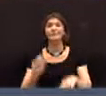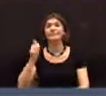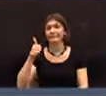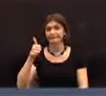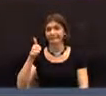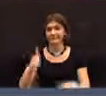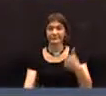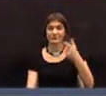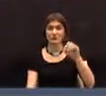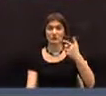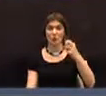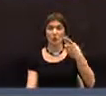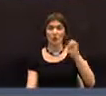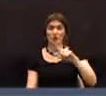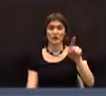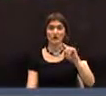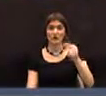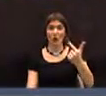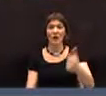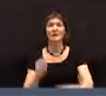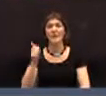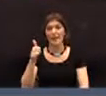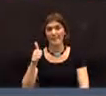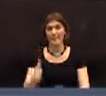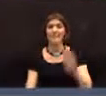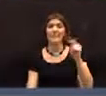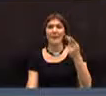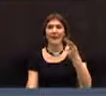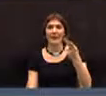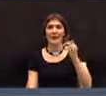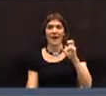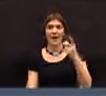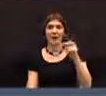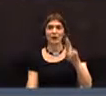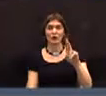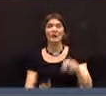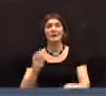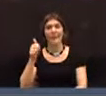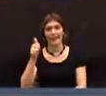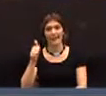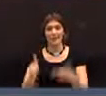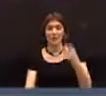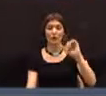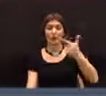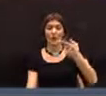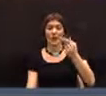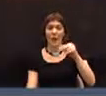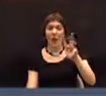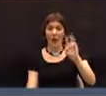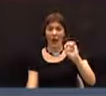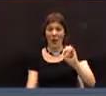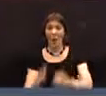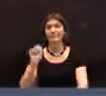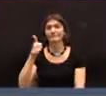George Herzog. Yay. Beth Heiner. Yay. Gregory Howe. Yay. Lisa